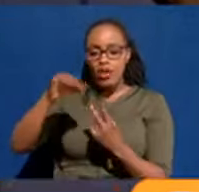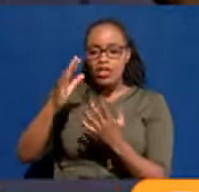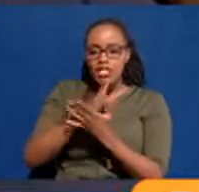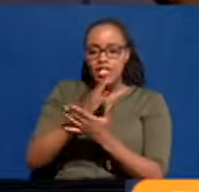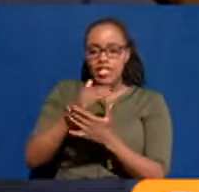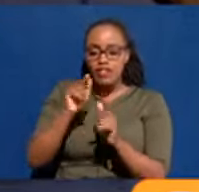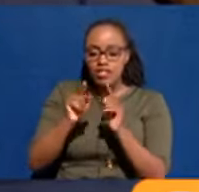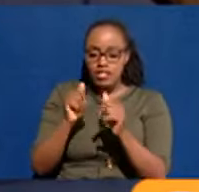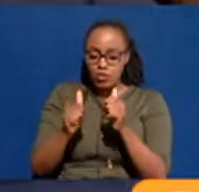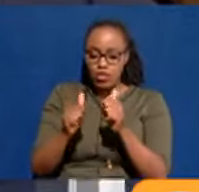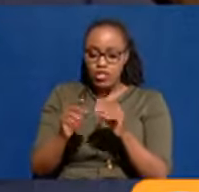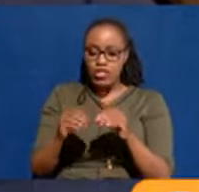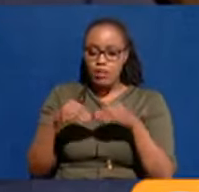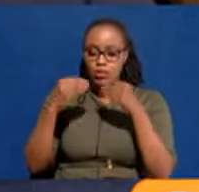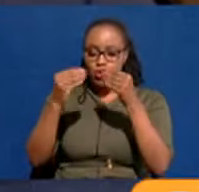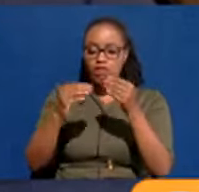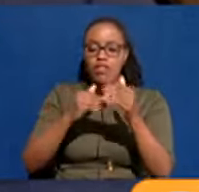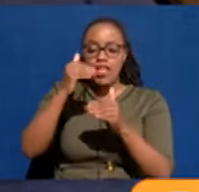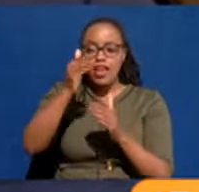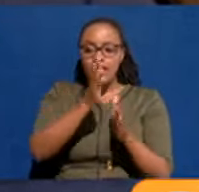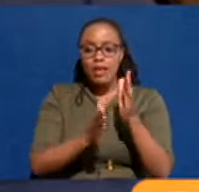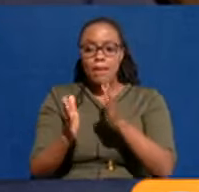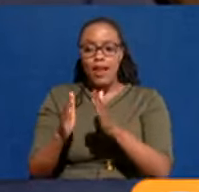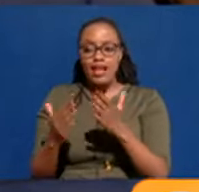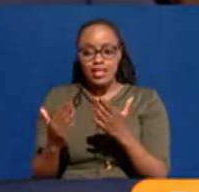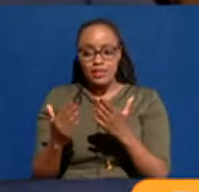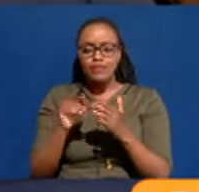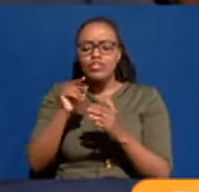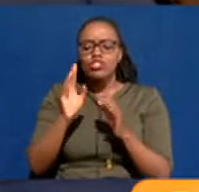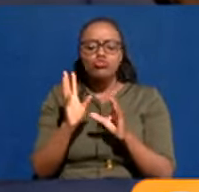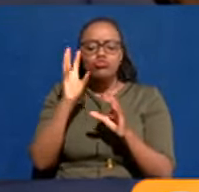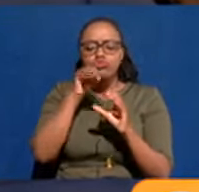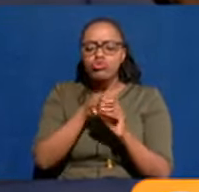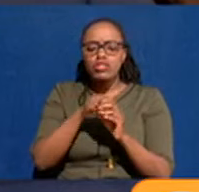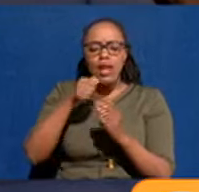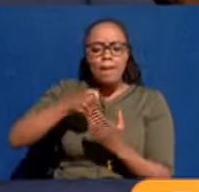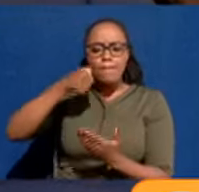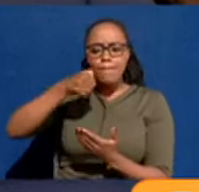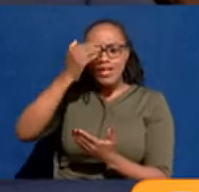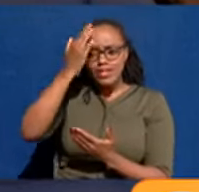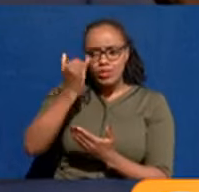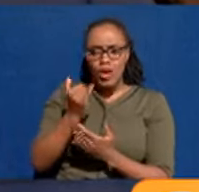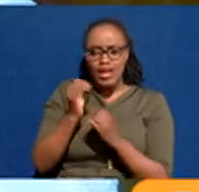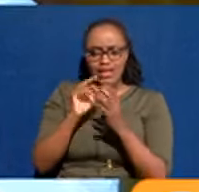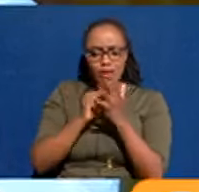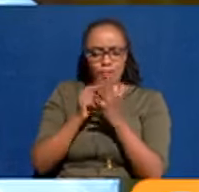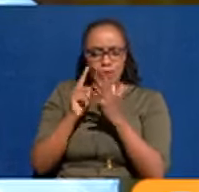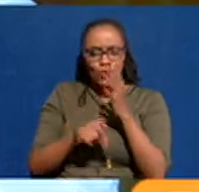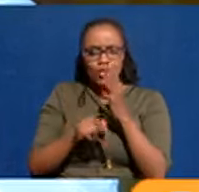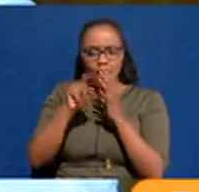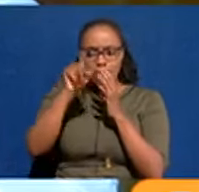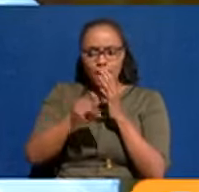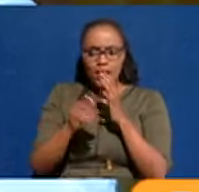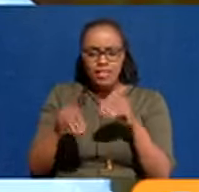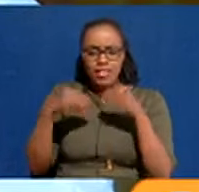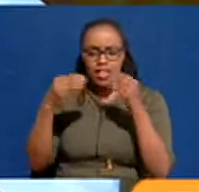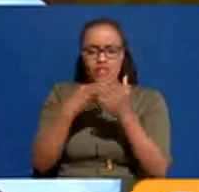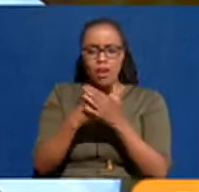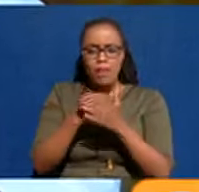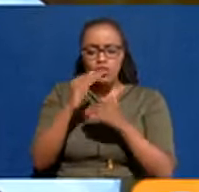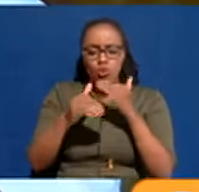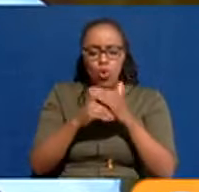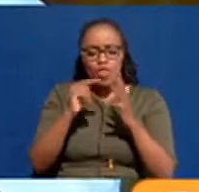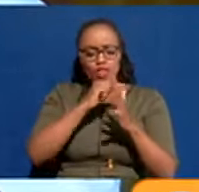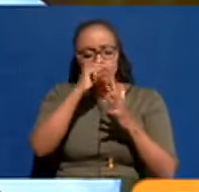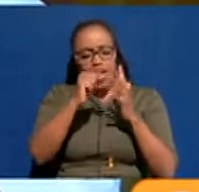implement with the next planning cycle. So how will you fit your budget around it? Because then it means you have to give money to all these five